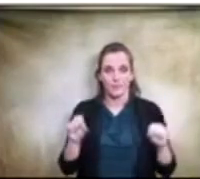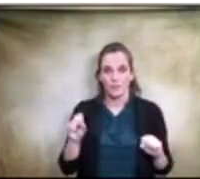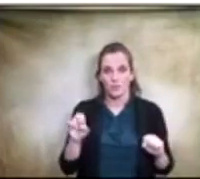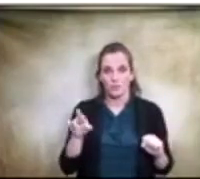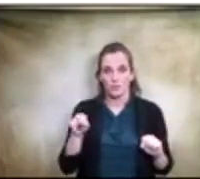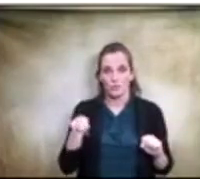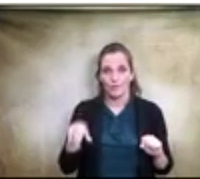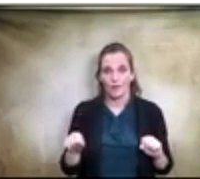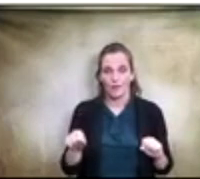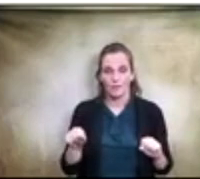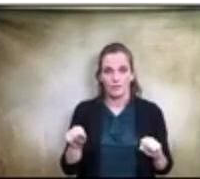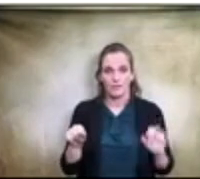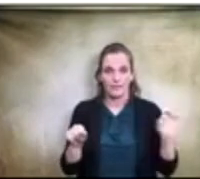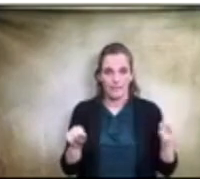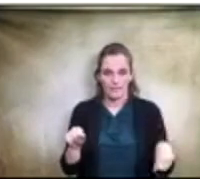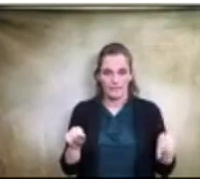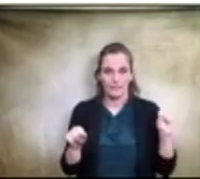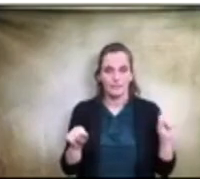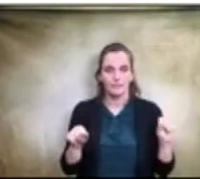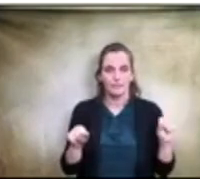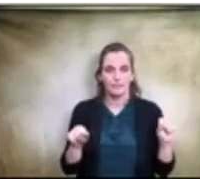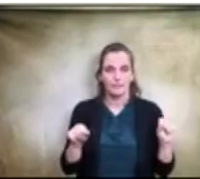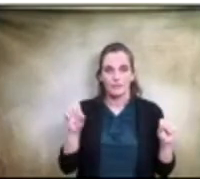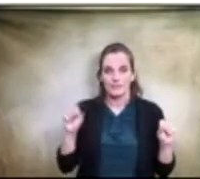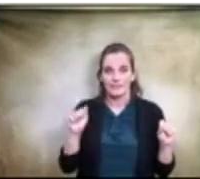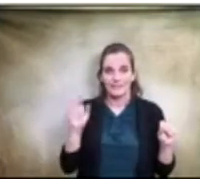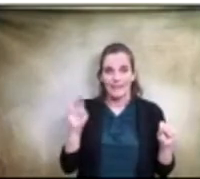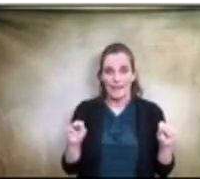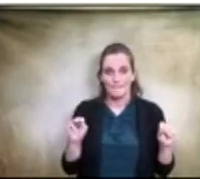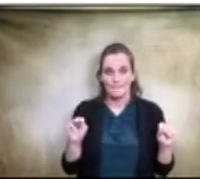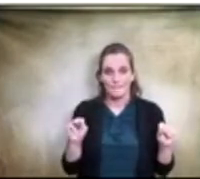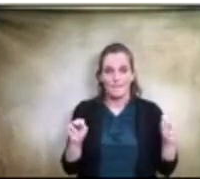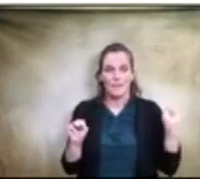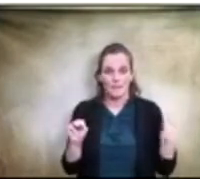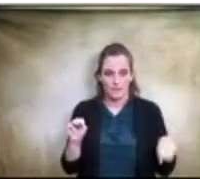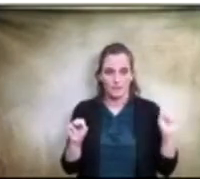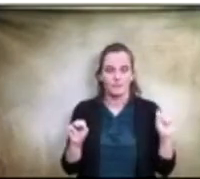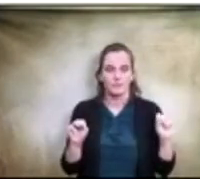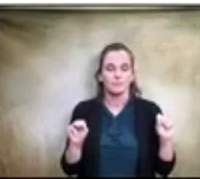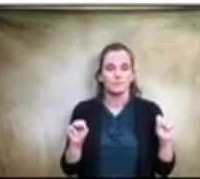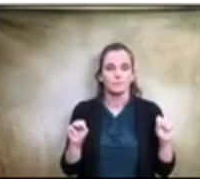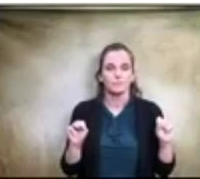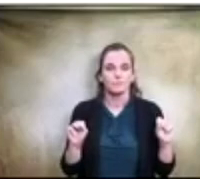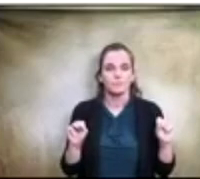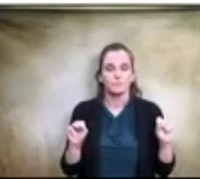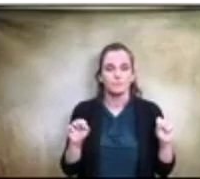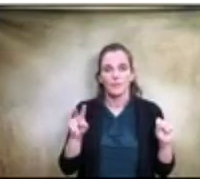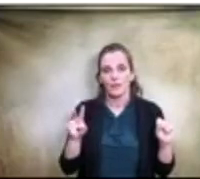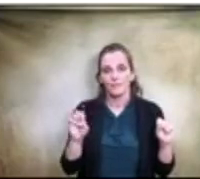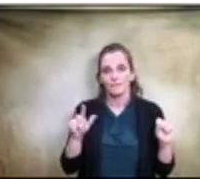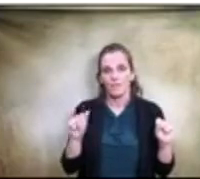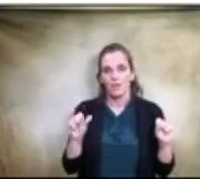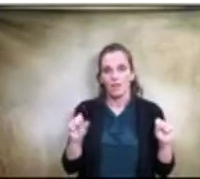serna yes mr samaripa yes mr velasco